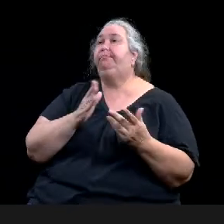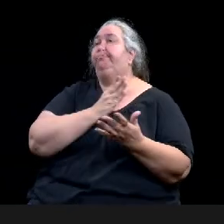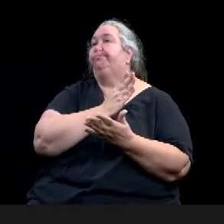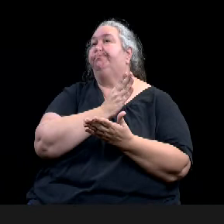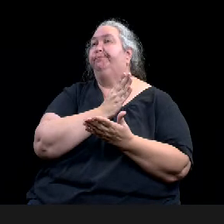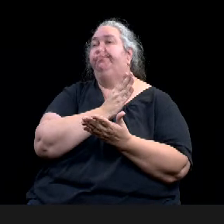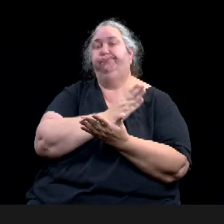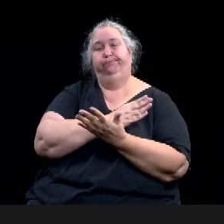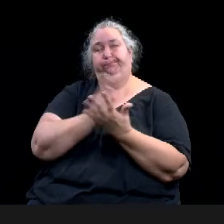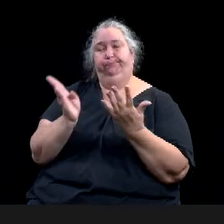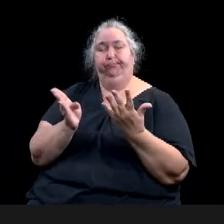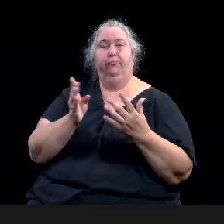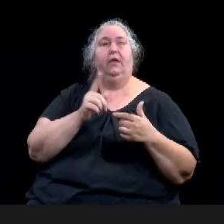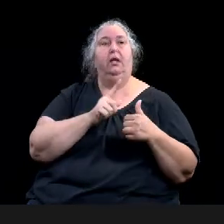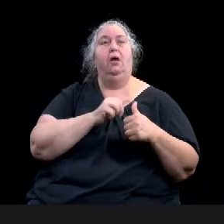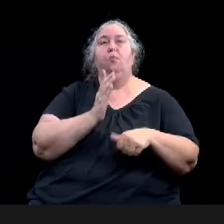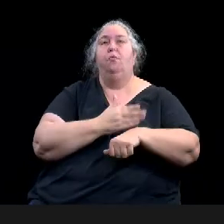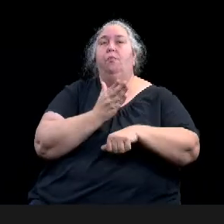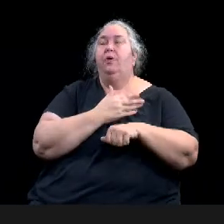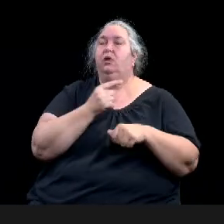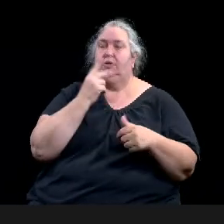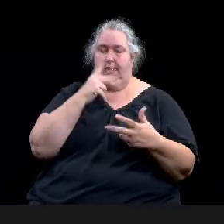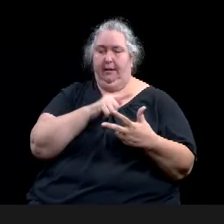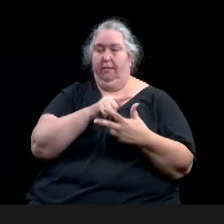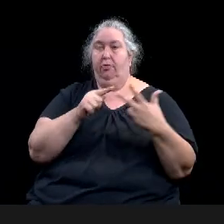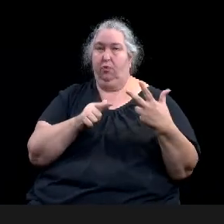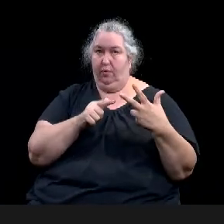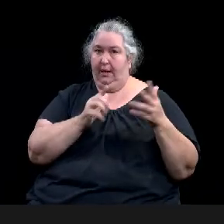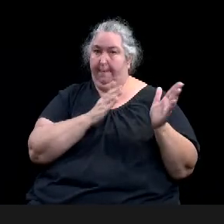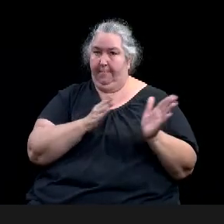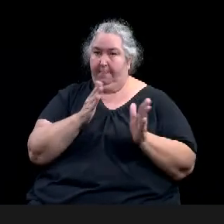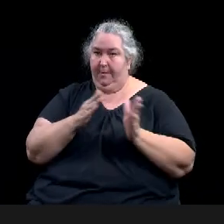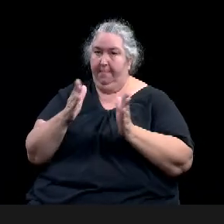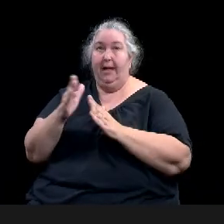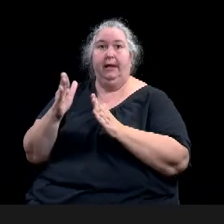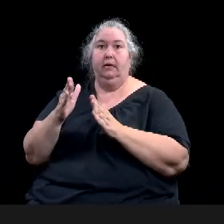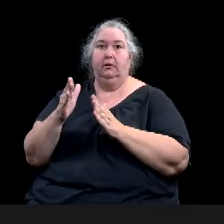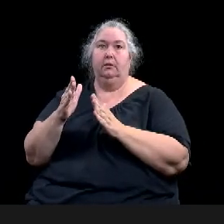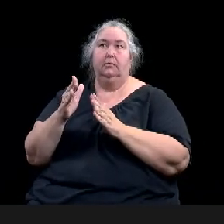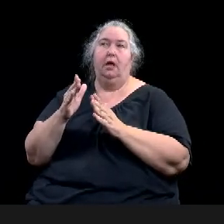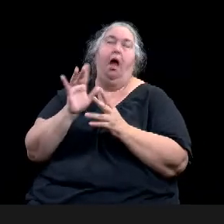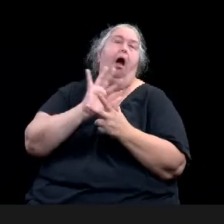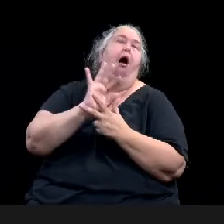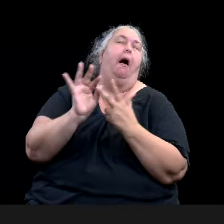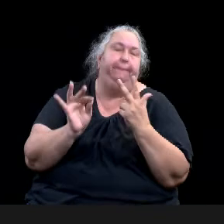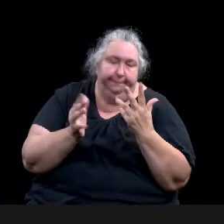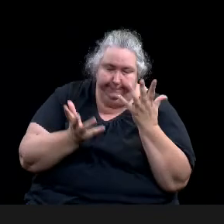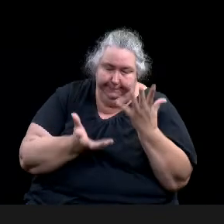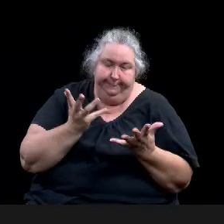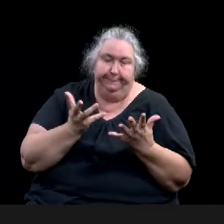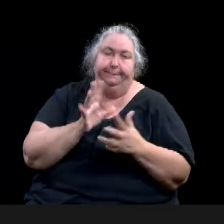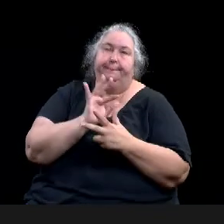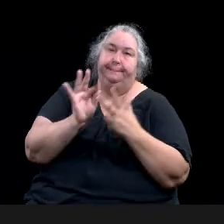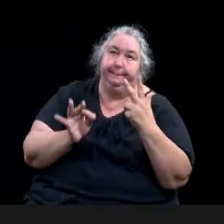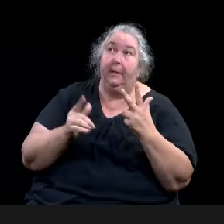we worked on with the team. And it's, it's also sustaining a capital fundraising program. So